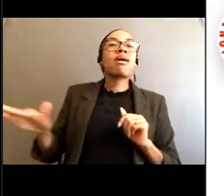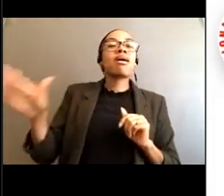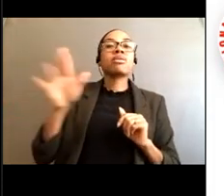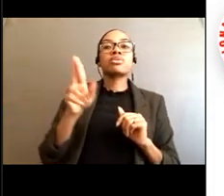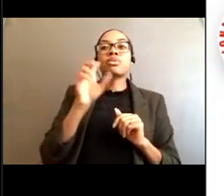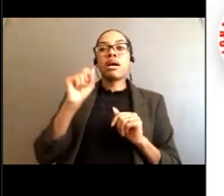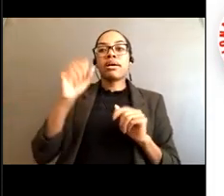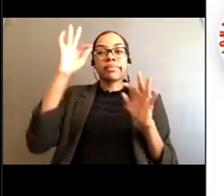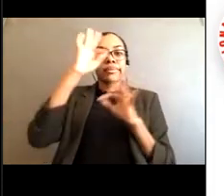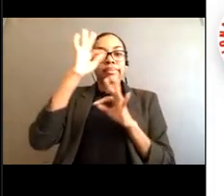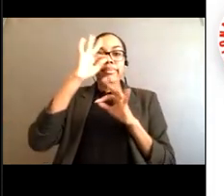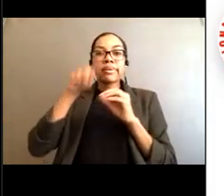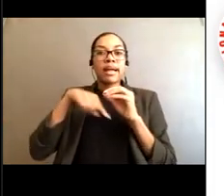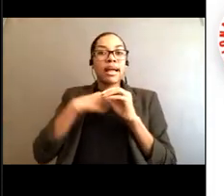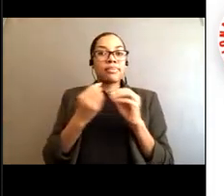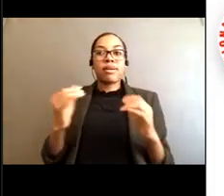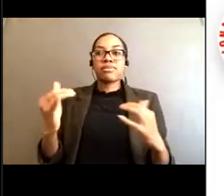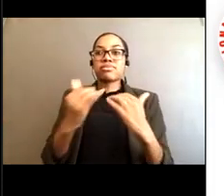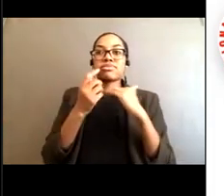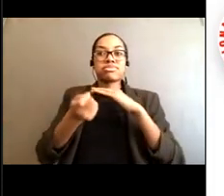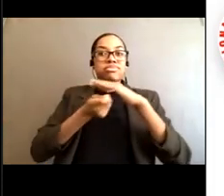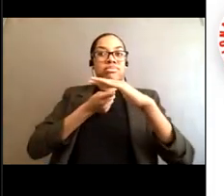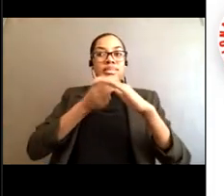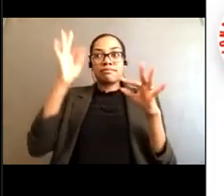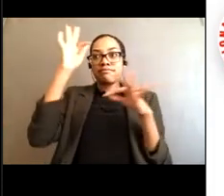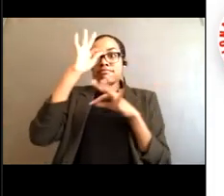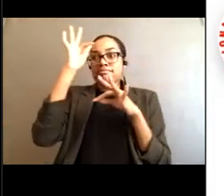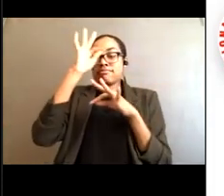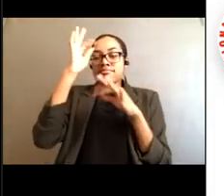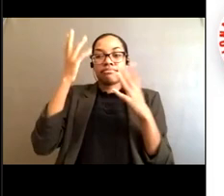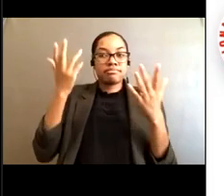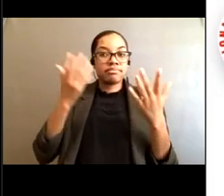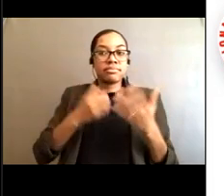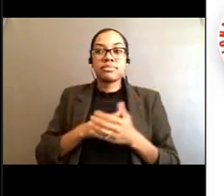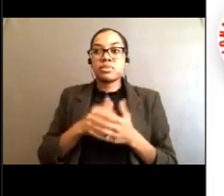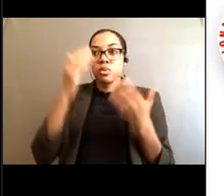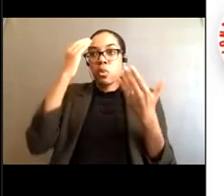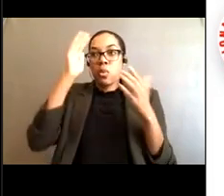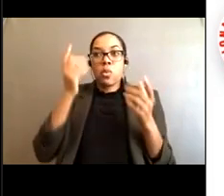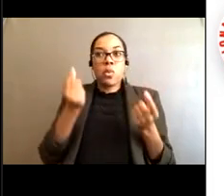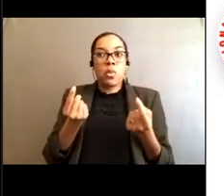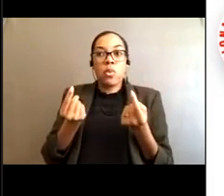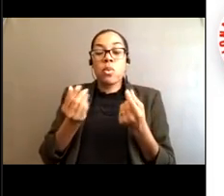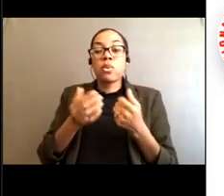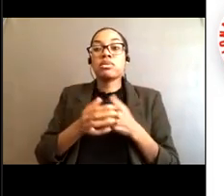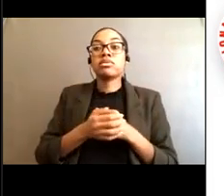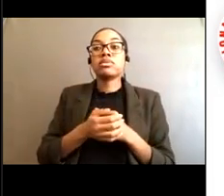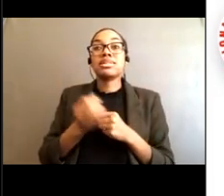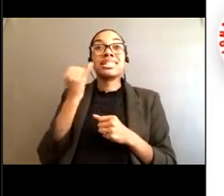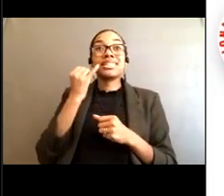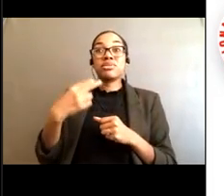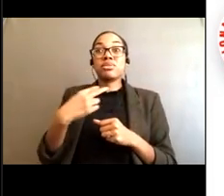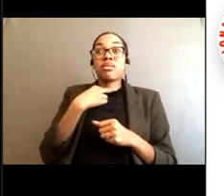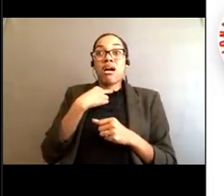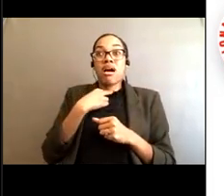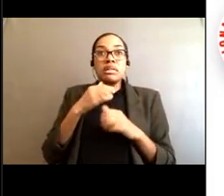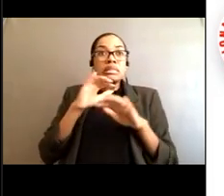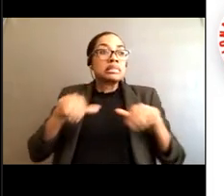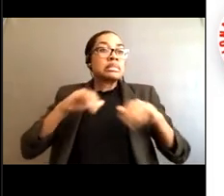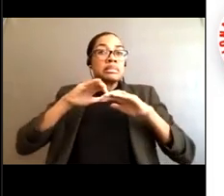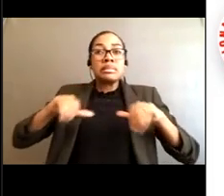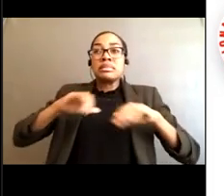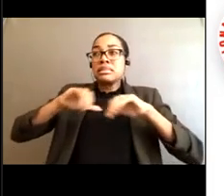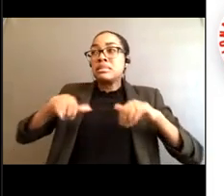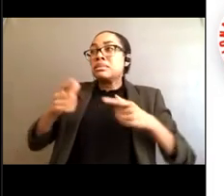information we can get about rip current safety, how to spot them, what to do if you're caught in one, those sorts of things, the better